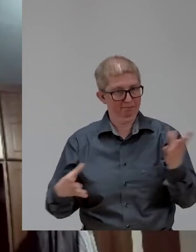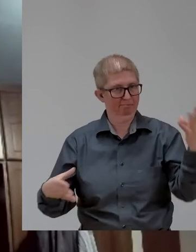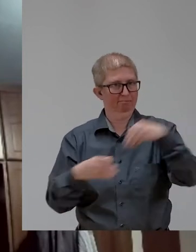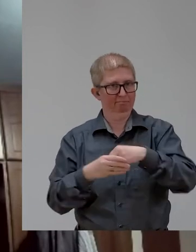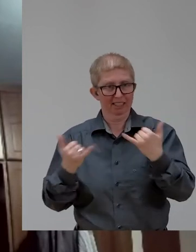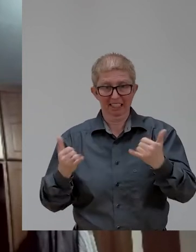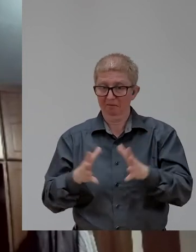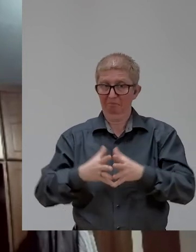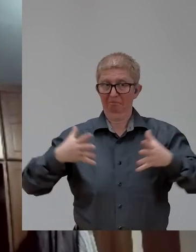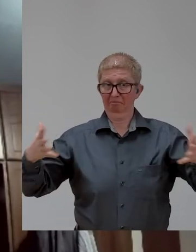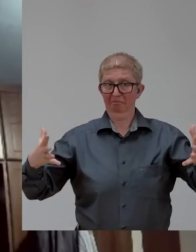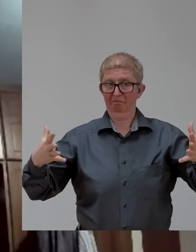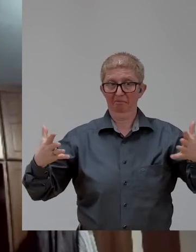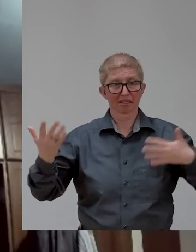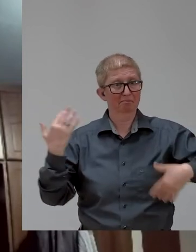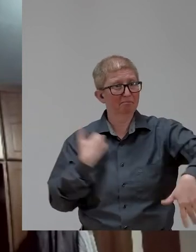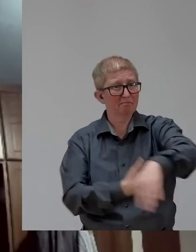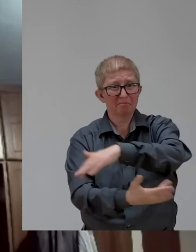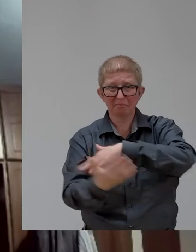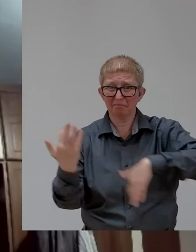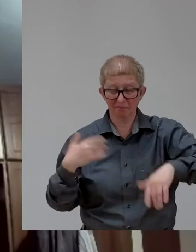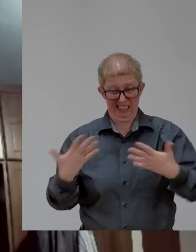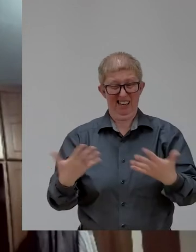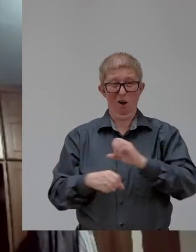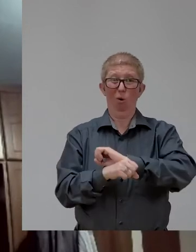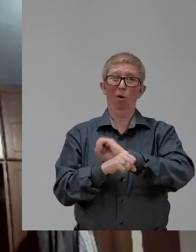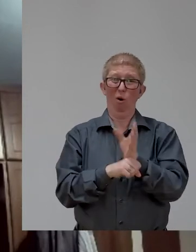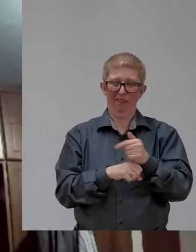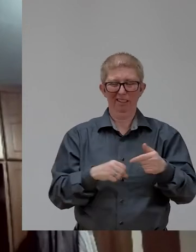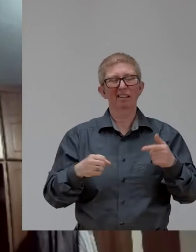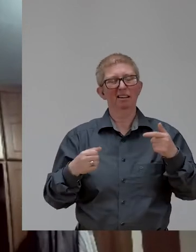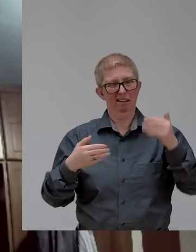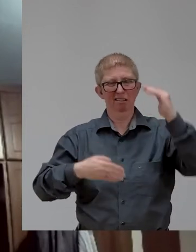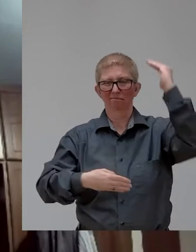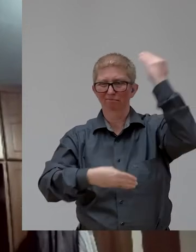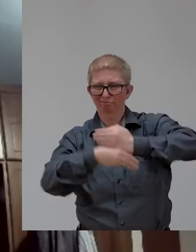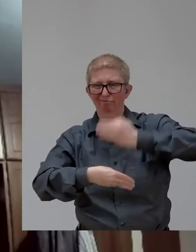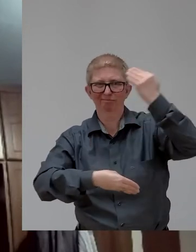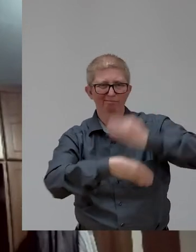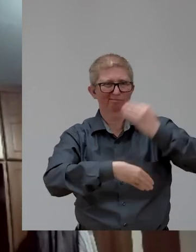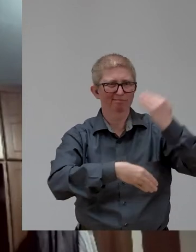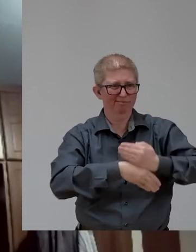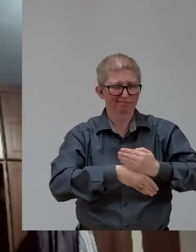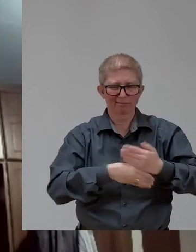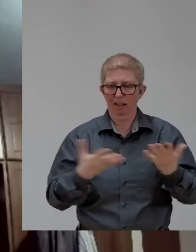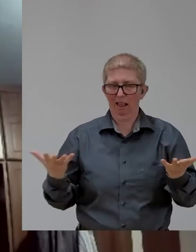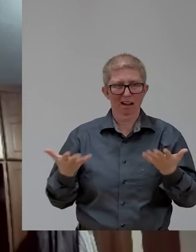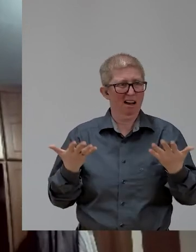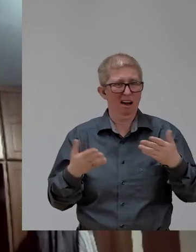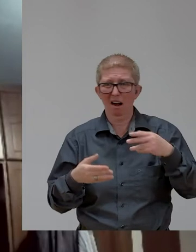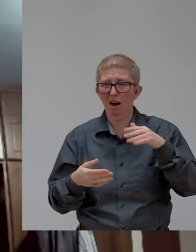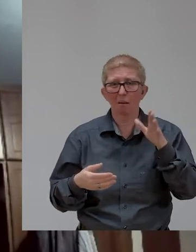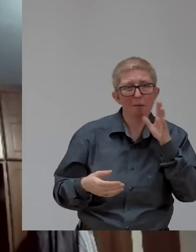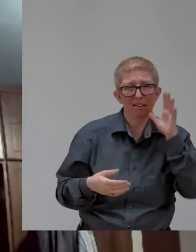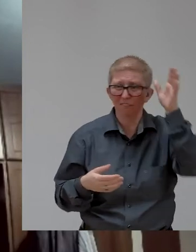that COVID-19 left them behind when they were locked at home. Parents did not know what to do. So we just created an application to